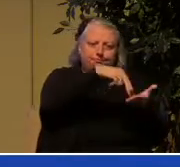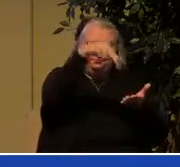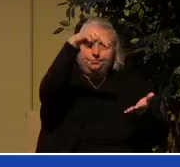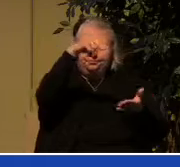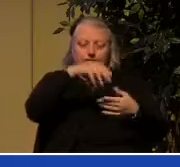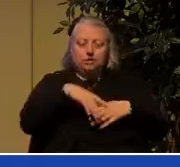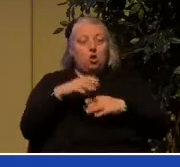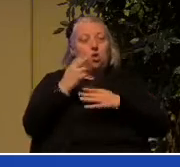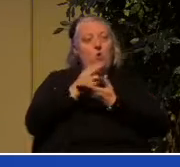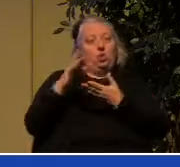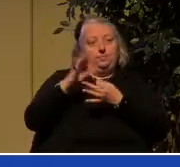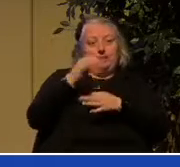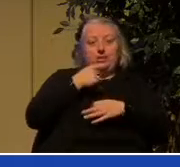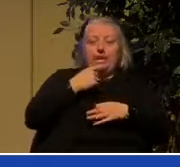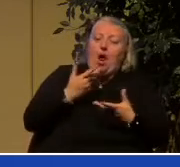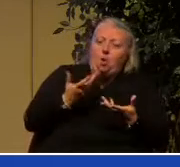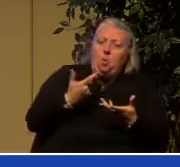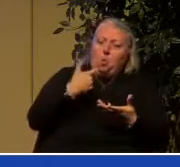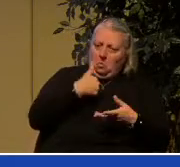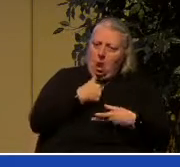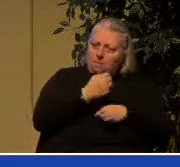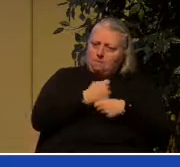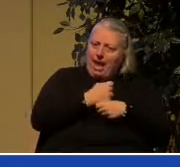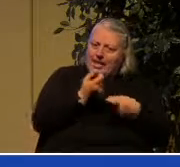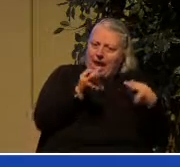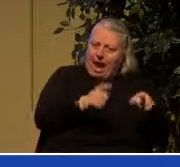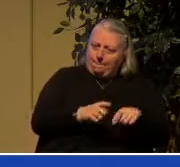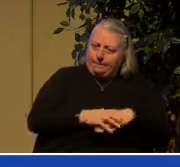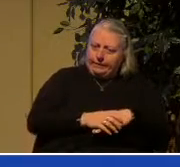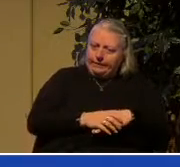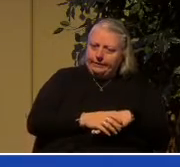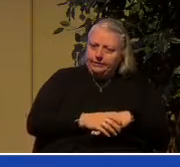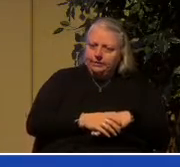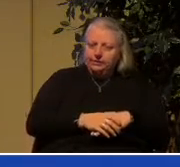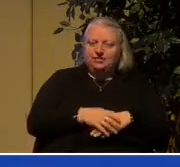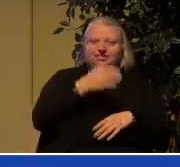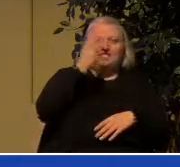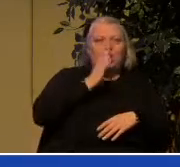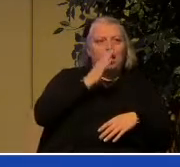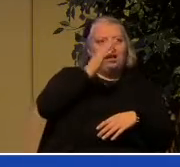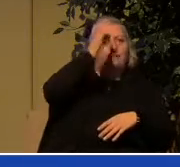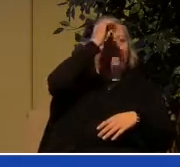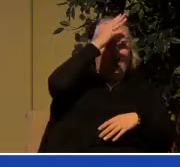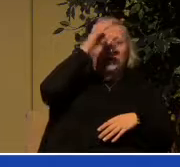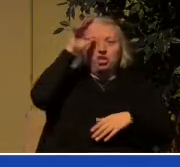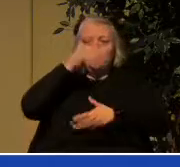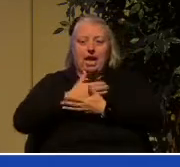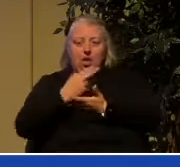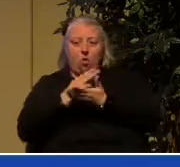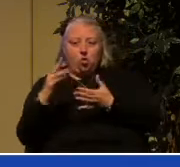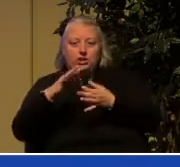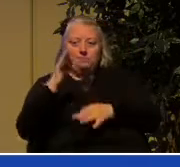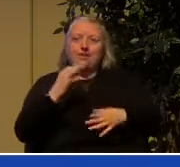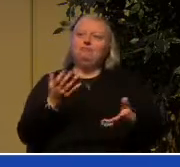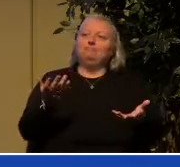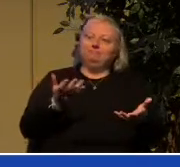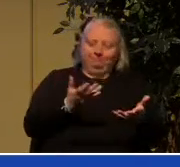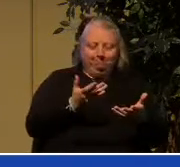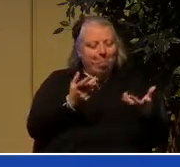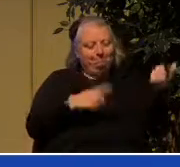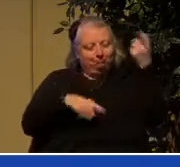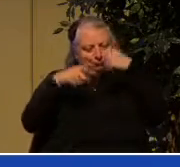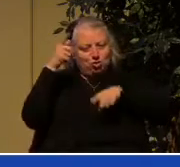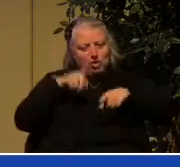and God the Father God the Son and God the Holy Spirit said good for us we're going to show